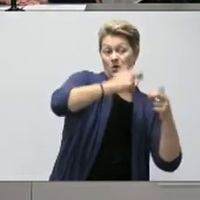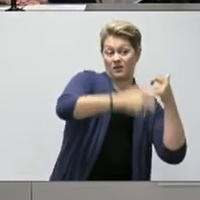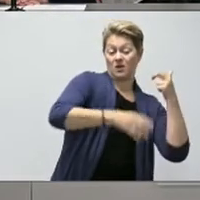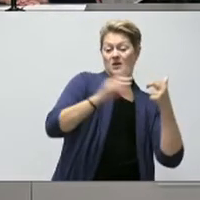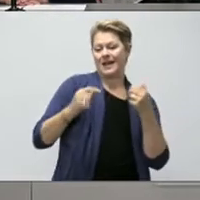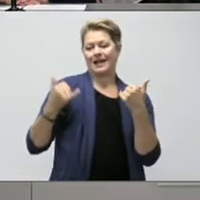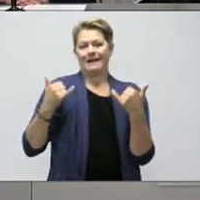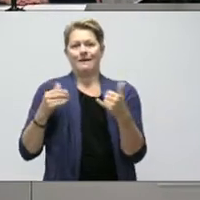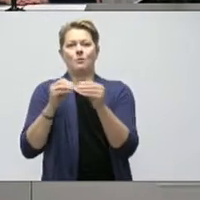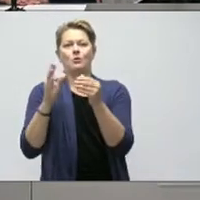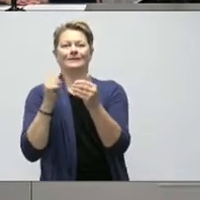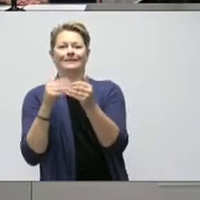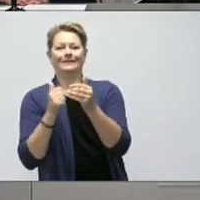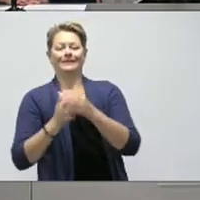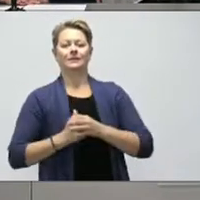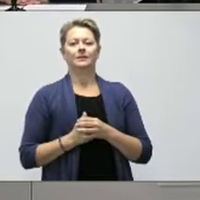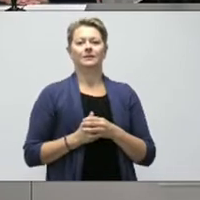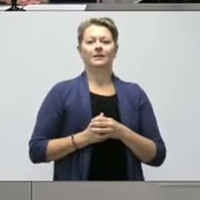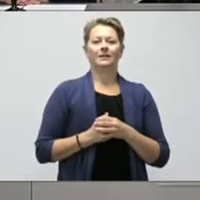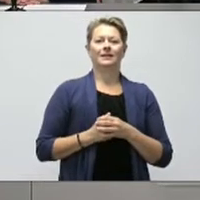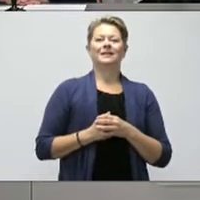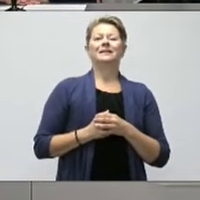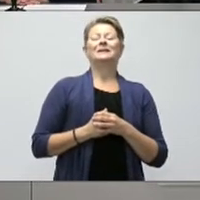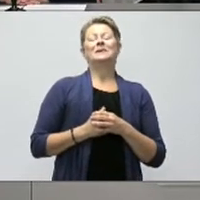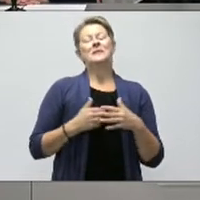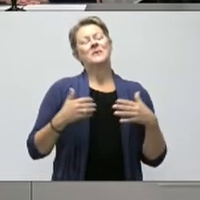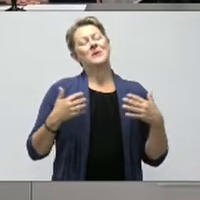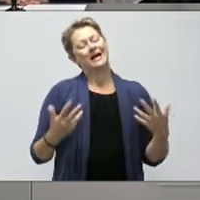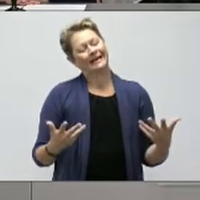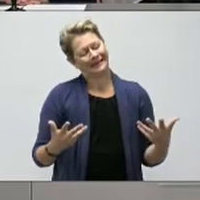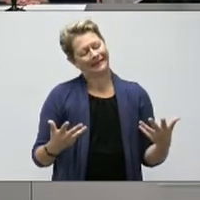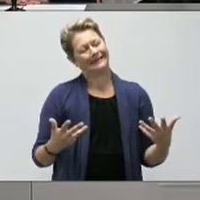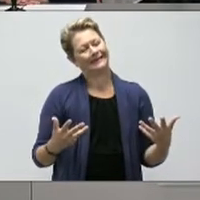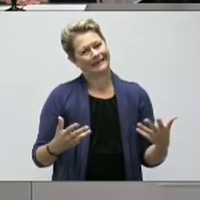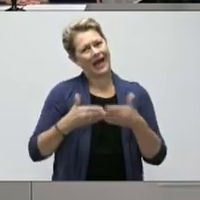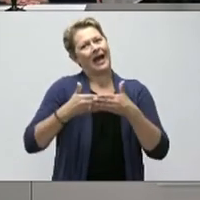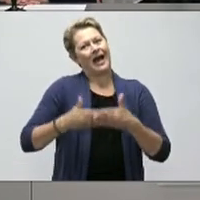So I think that's a loaded question, Peter.